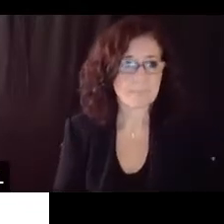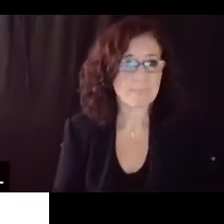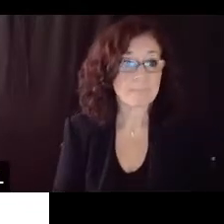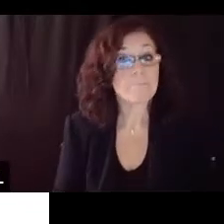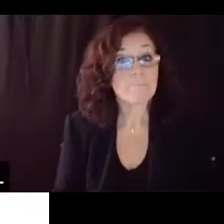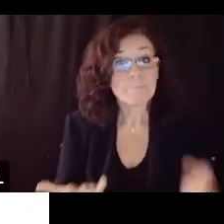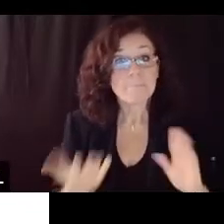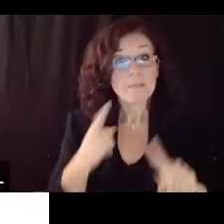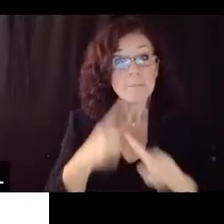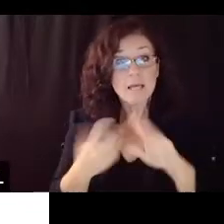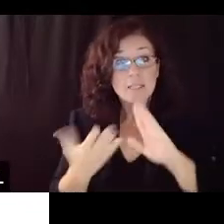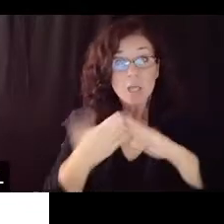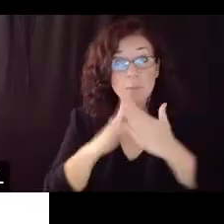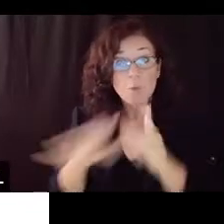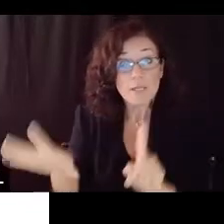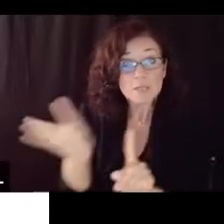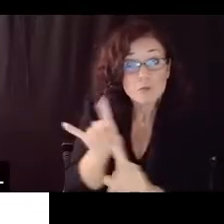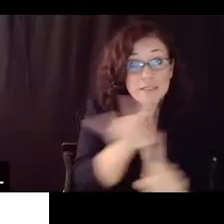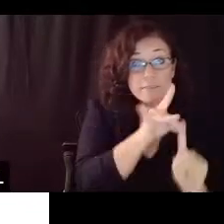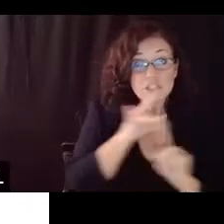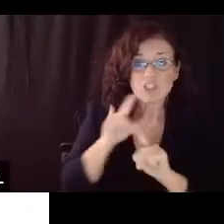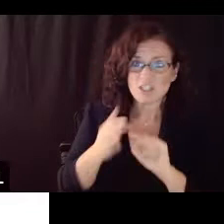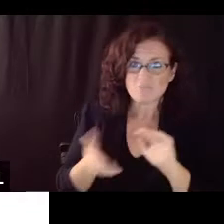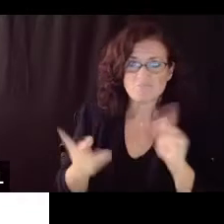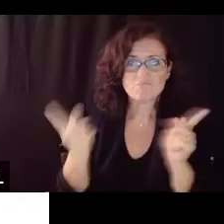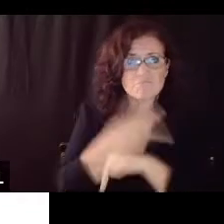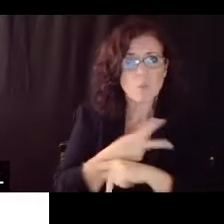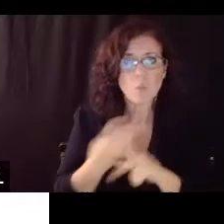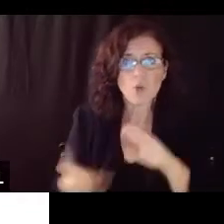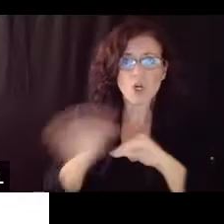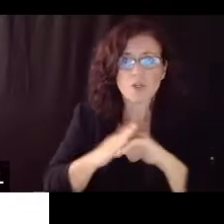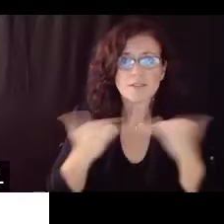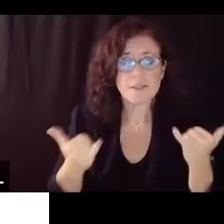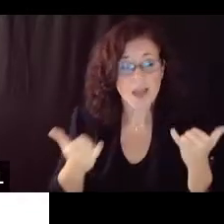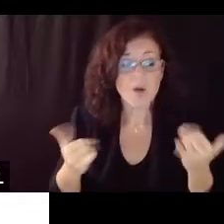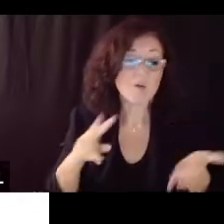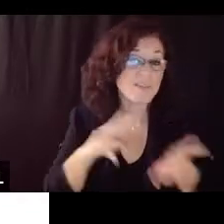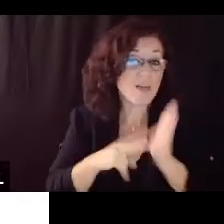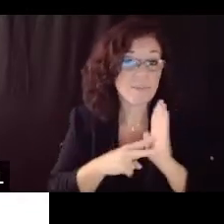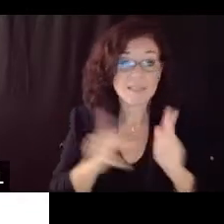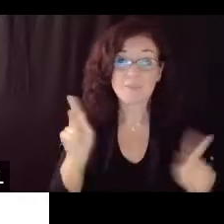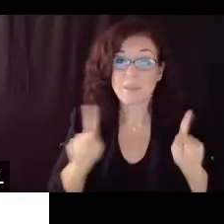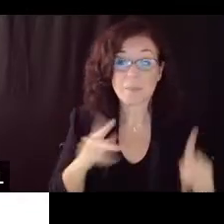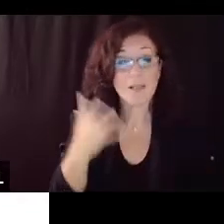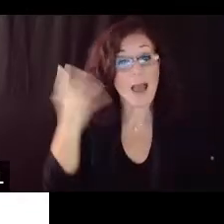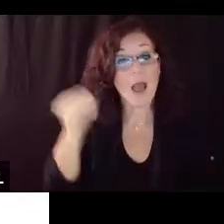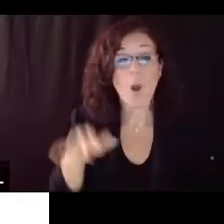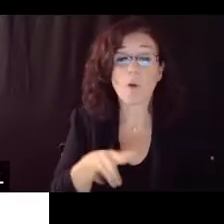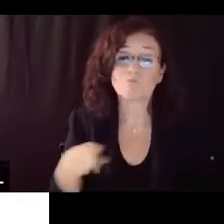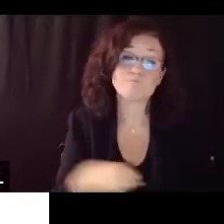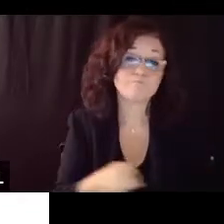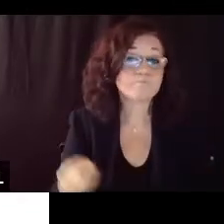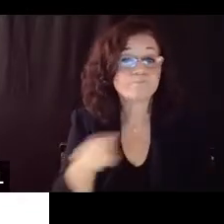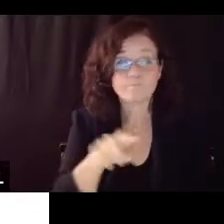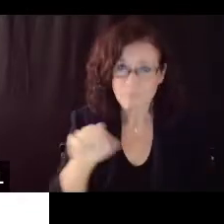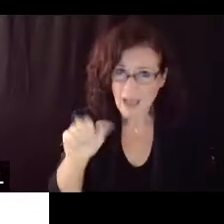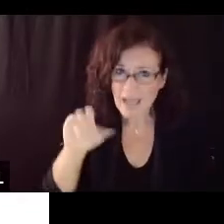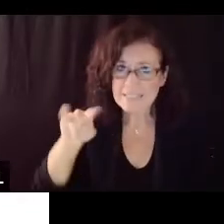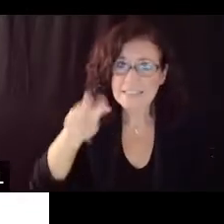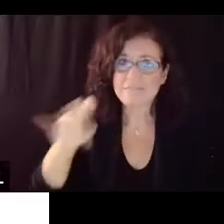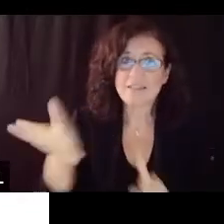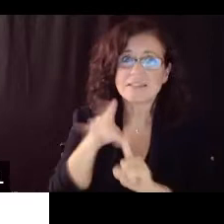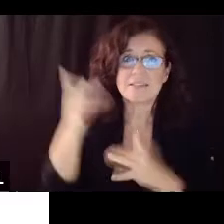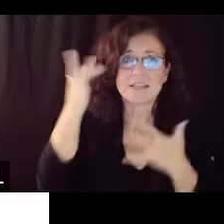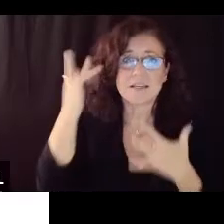we really truly have more active infectious people in our community than ever before our hospitals are feeling a significant surge